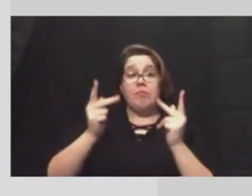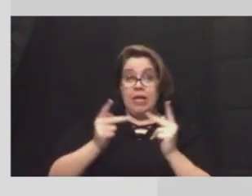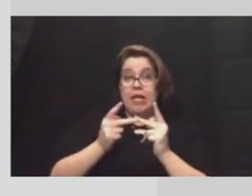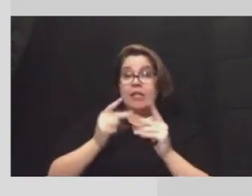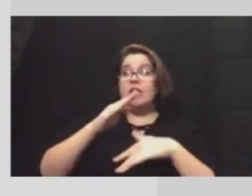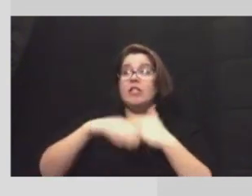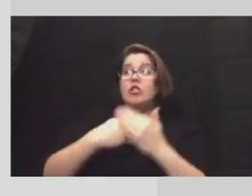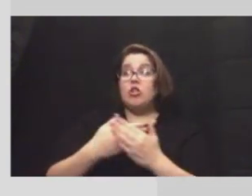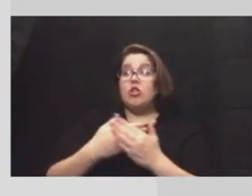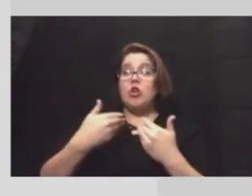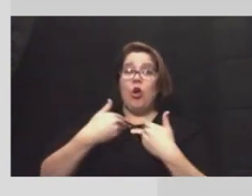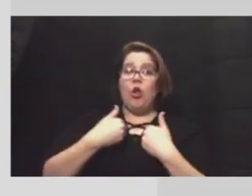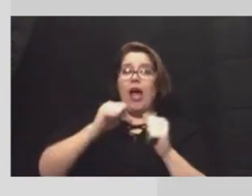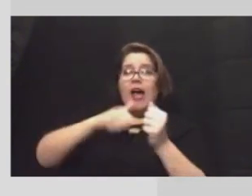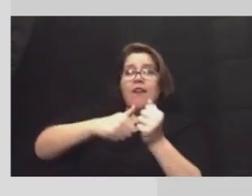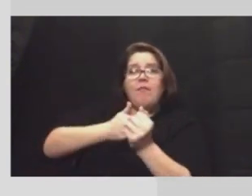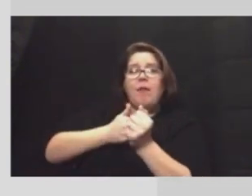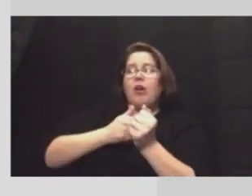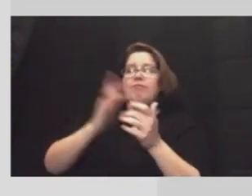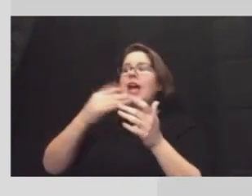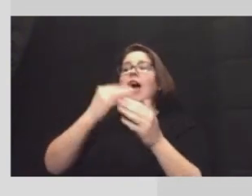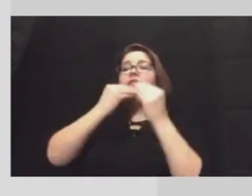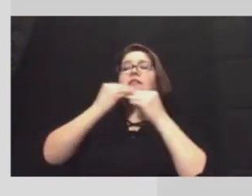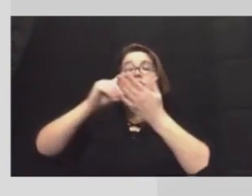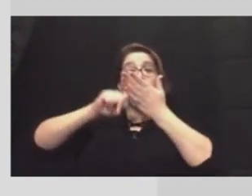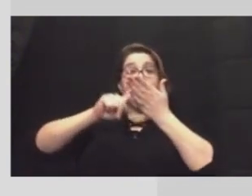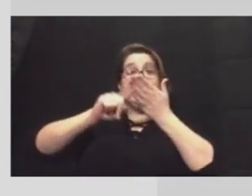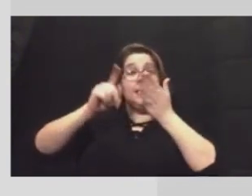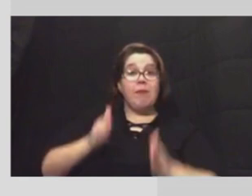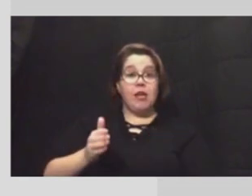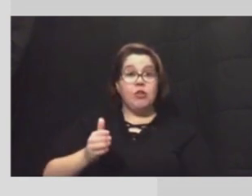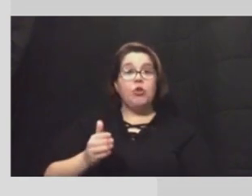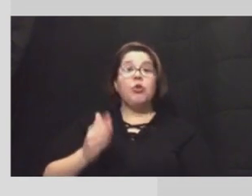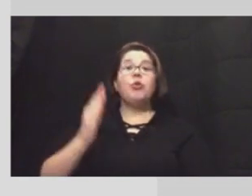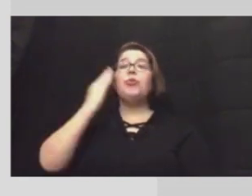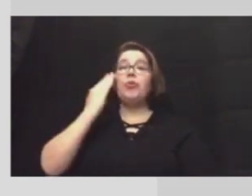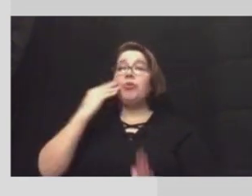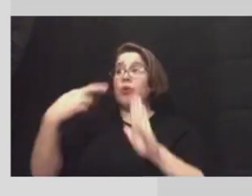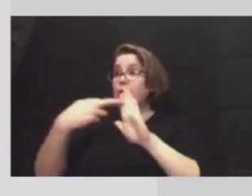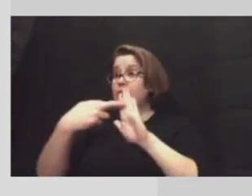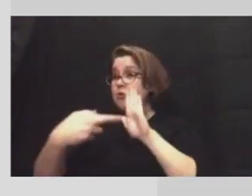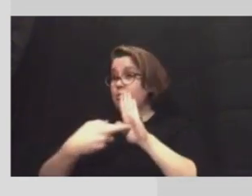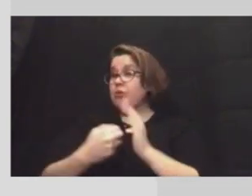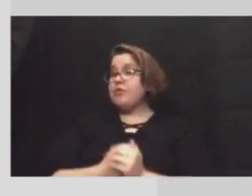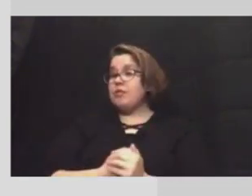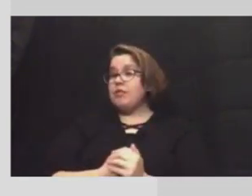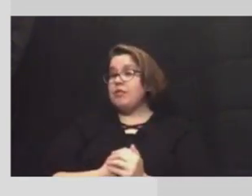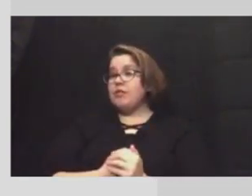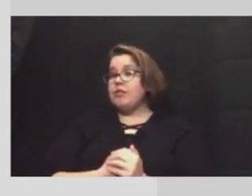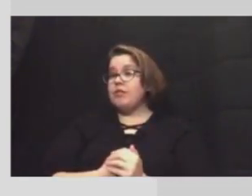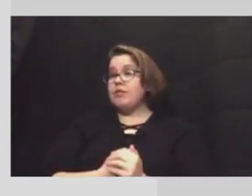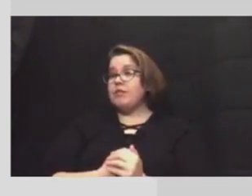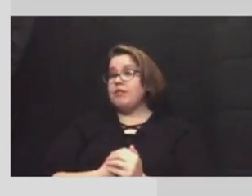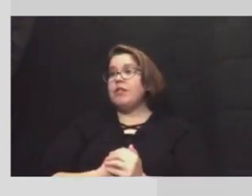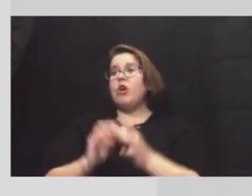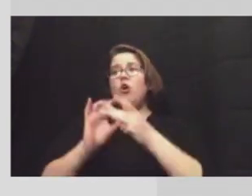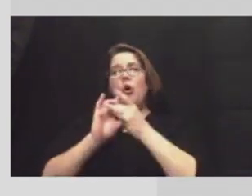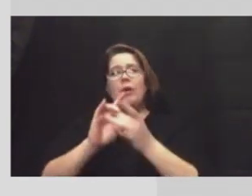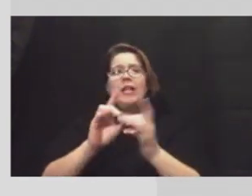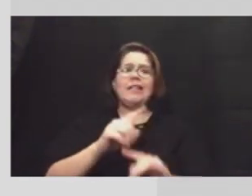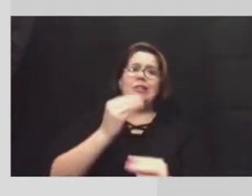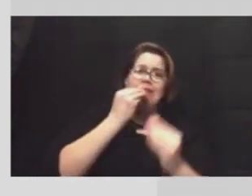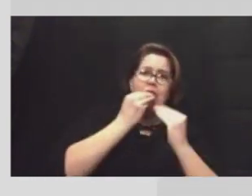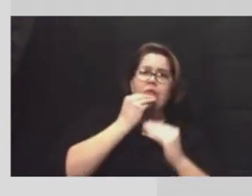food inspector who's aware state rules about the water and they know to